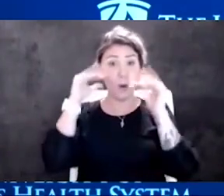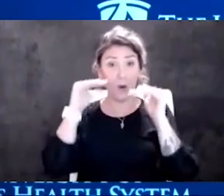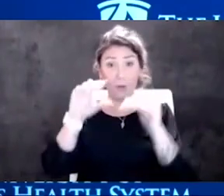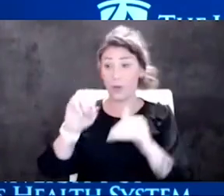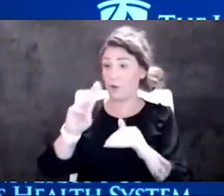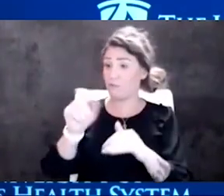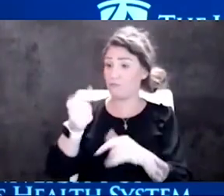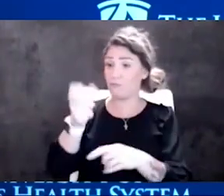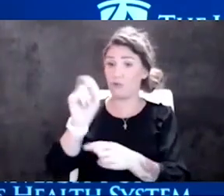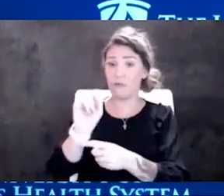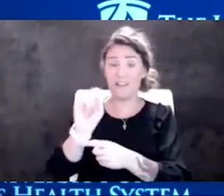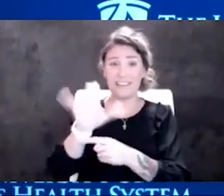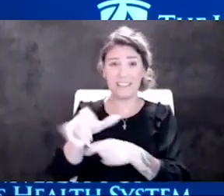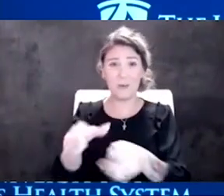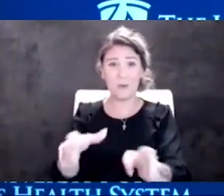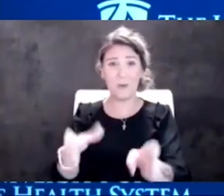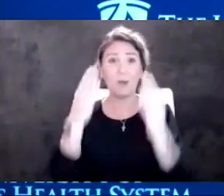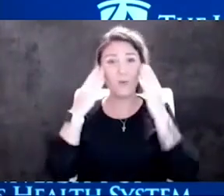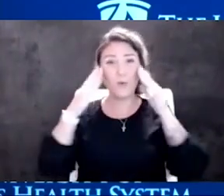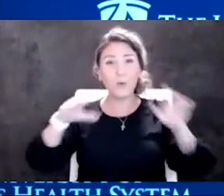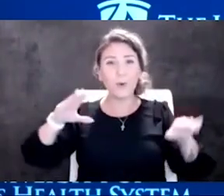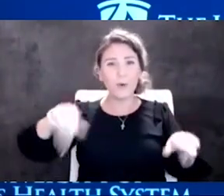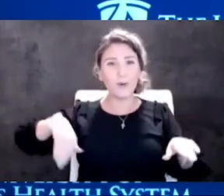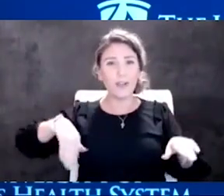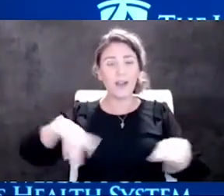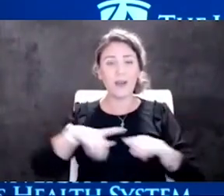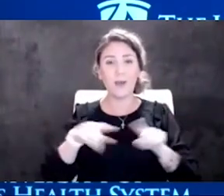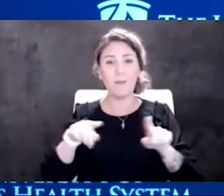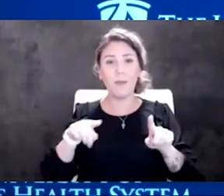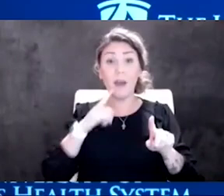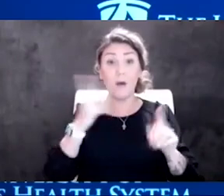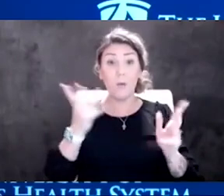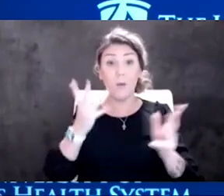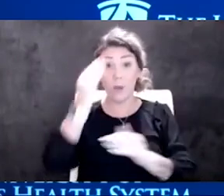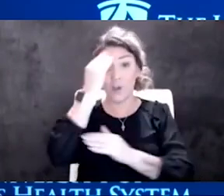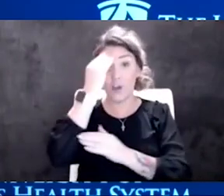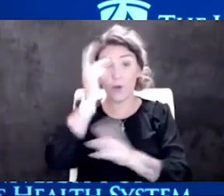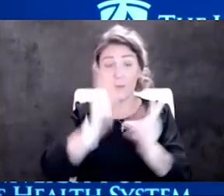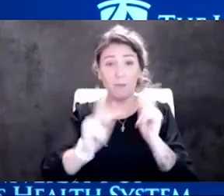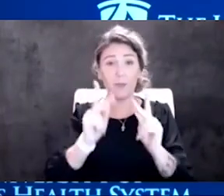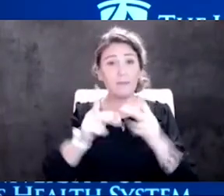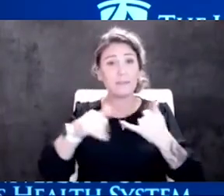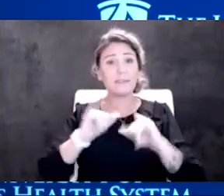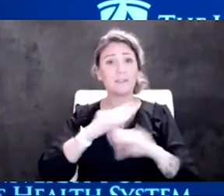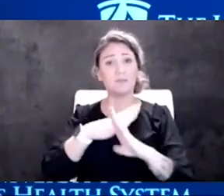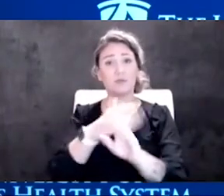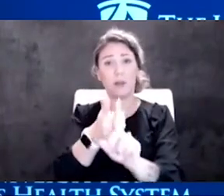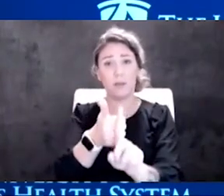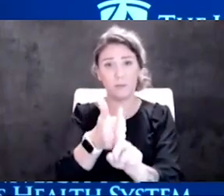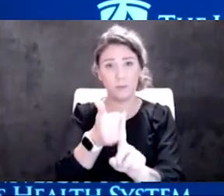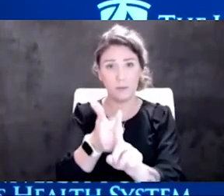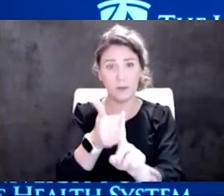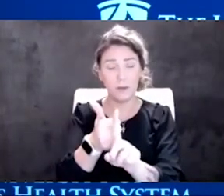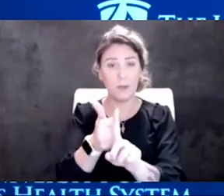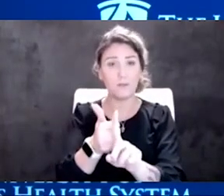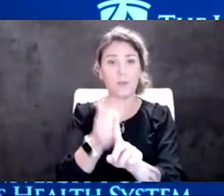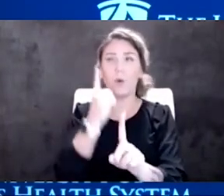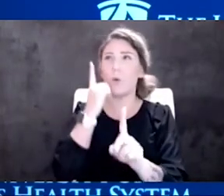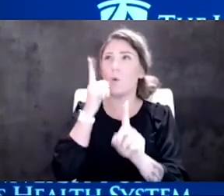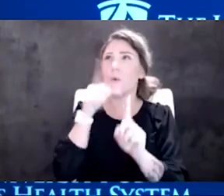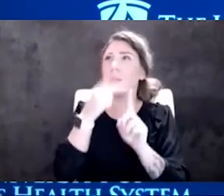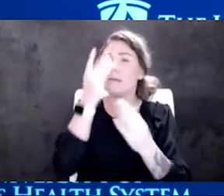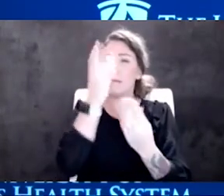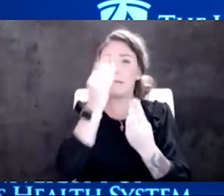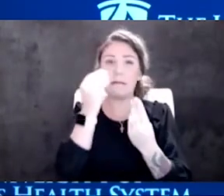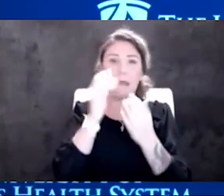We don't know yet. What we do know is we need folks to still protect themselves. So when you think about how to say Merry